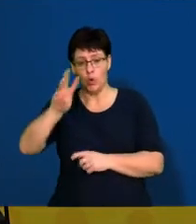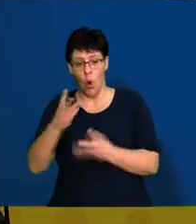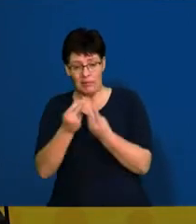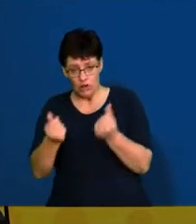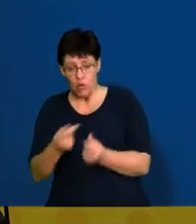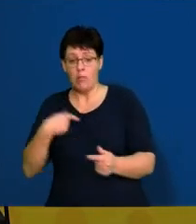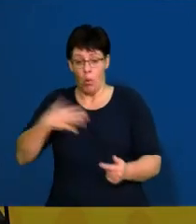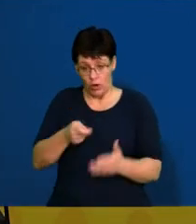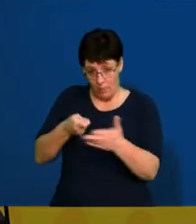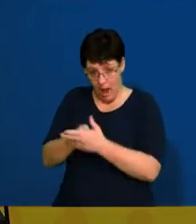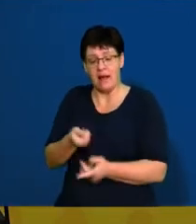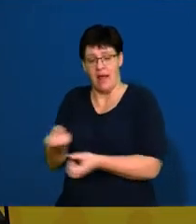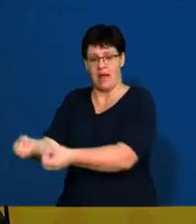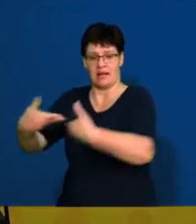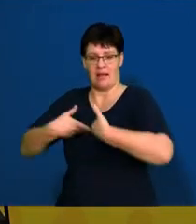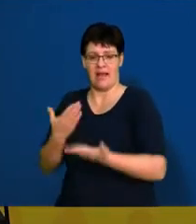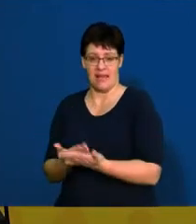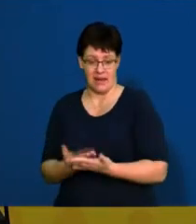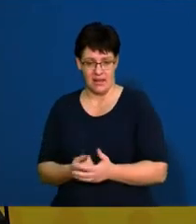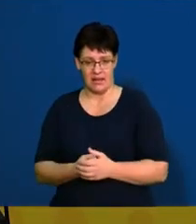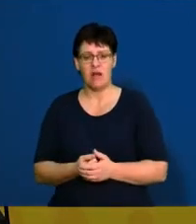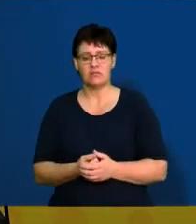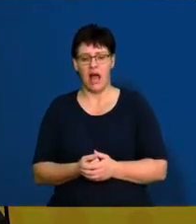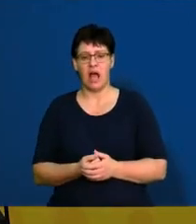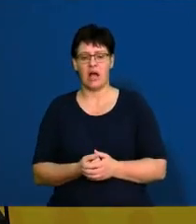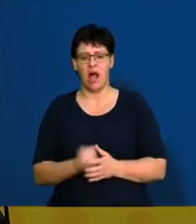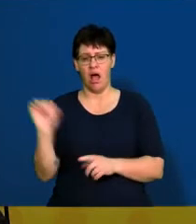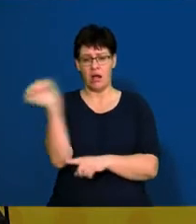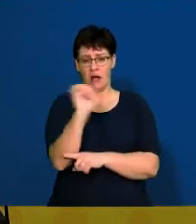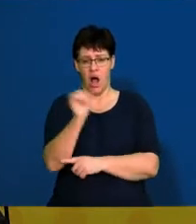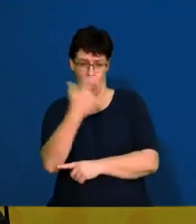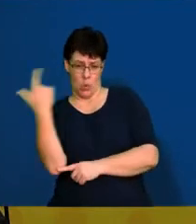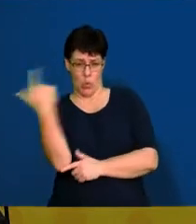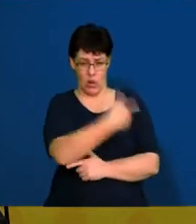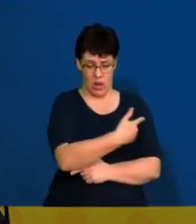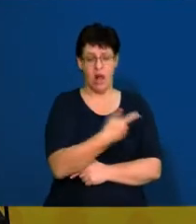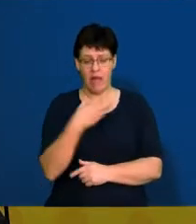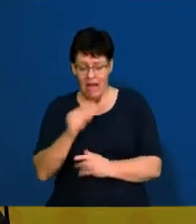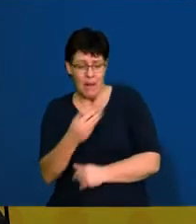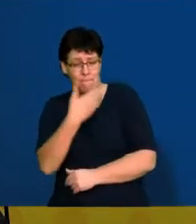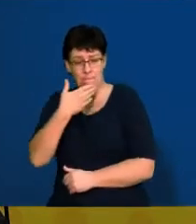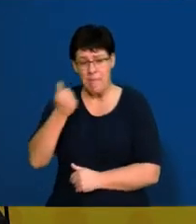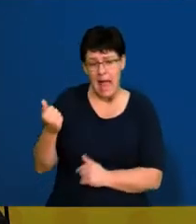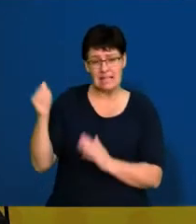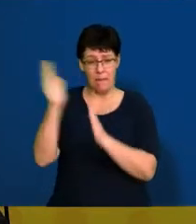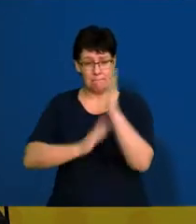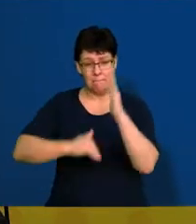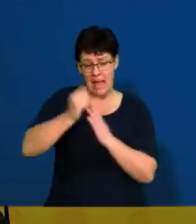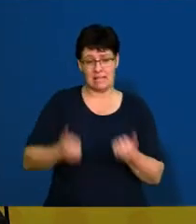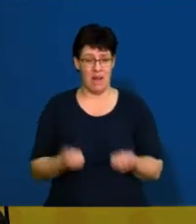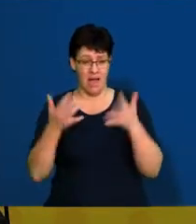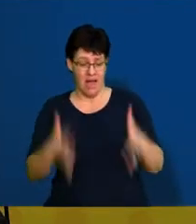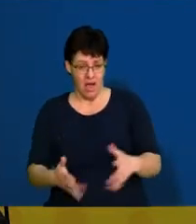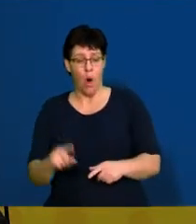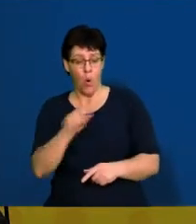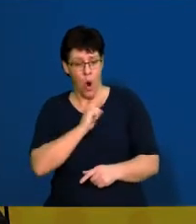materials that the product needs. So, if you look at Rolls-Royce, they are going to have the best paint suppliers